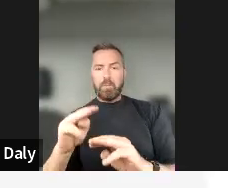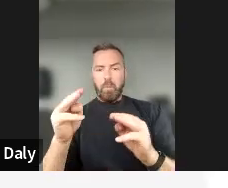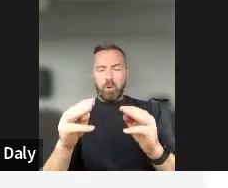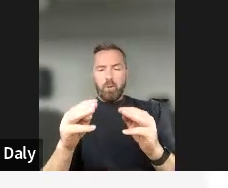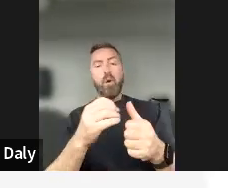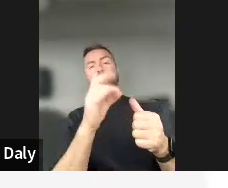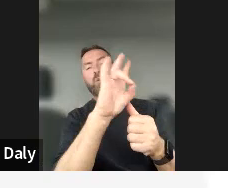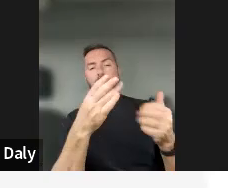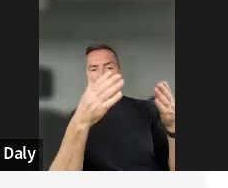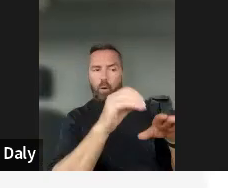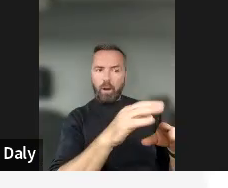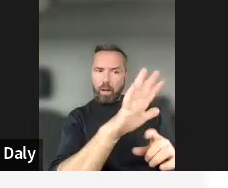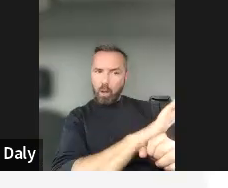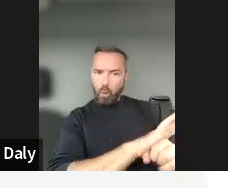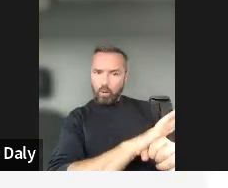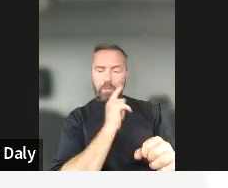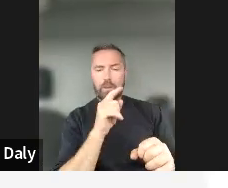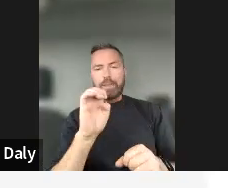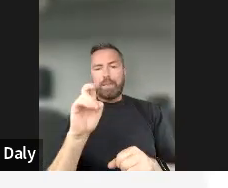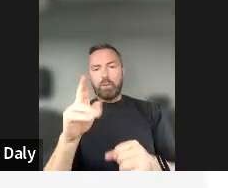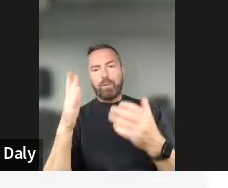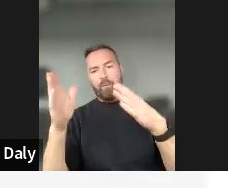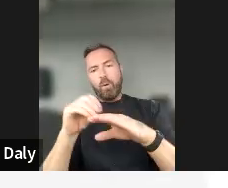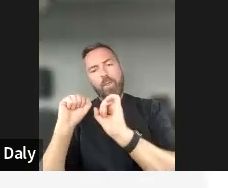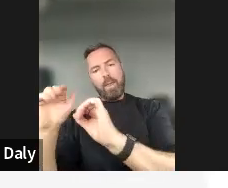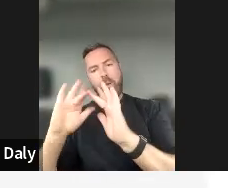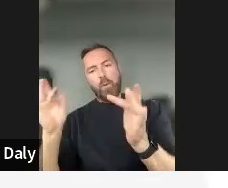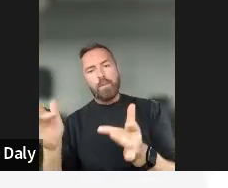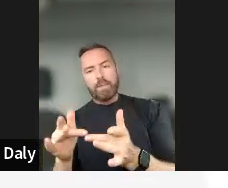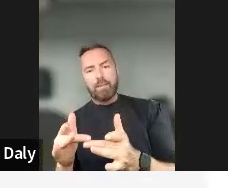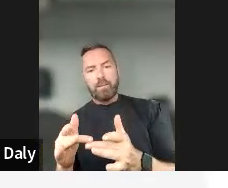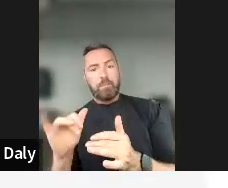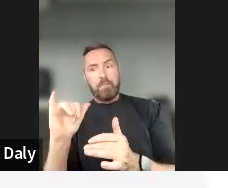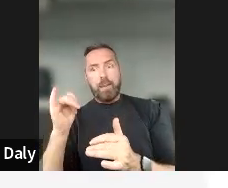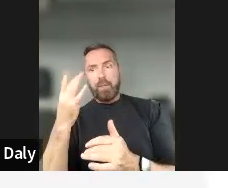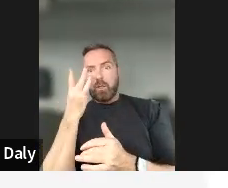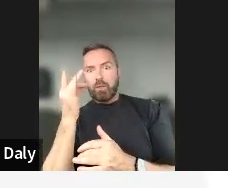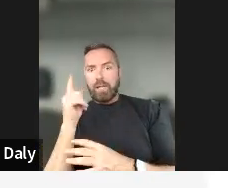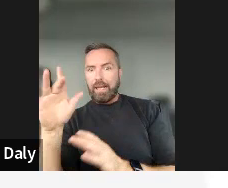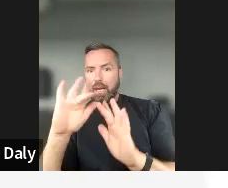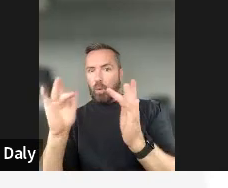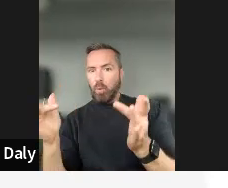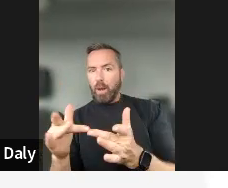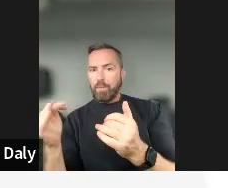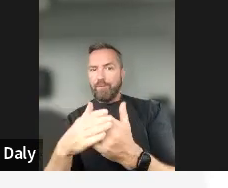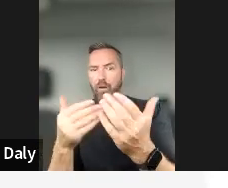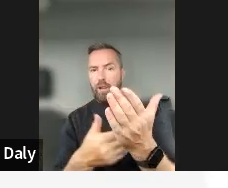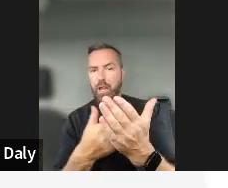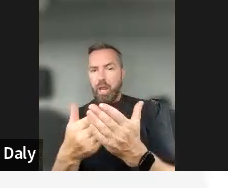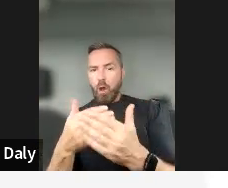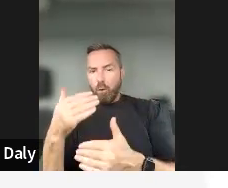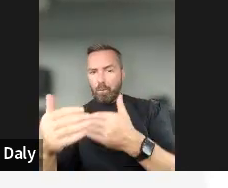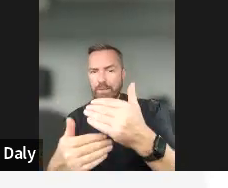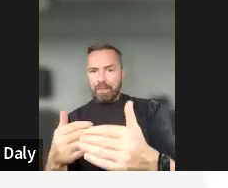ever actually go on the European Commission's website to check a legislative procedure or what's going on, or even on the European